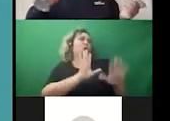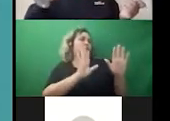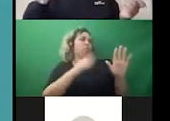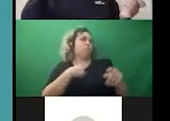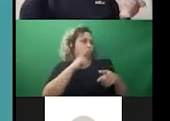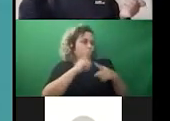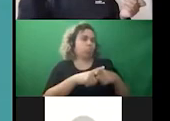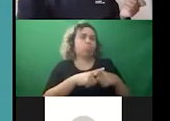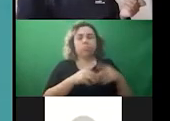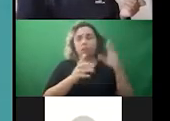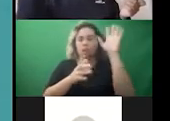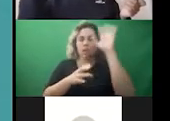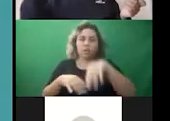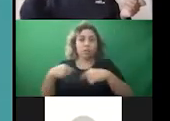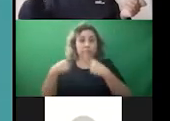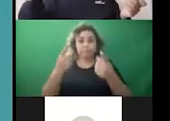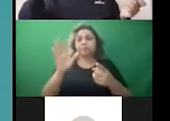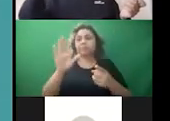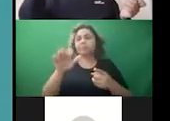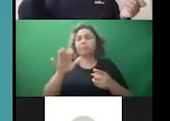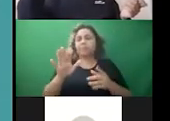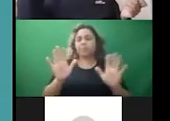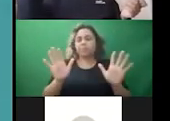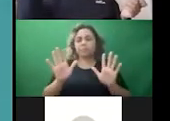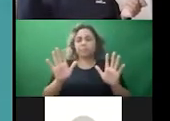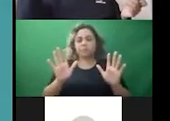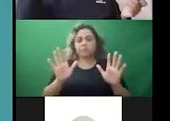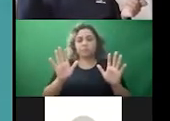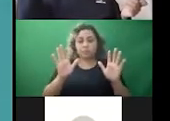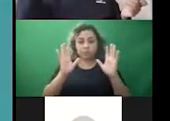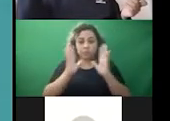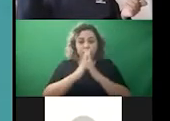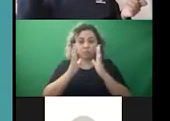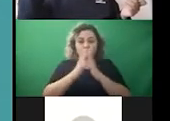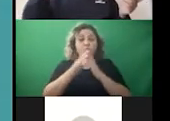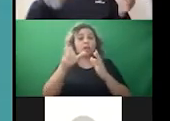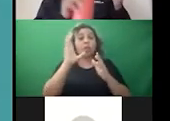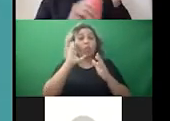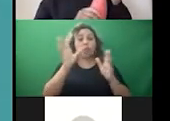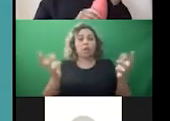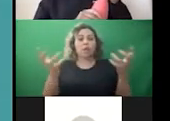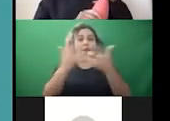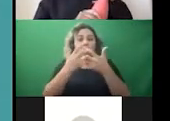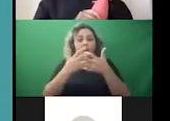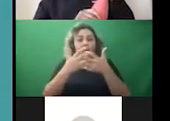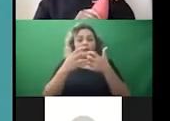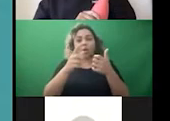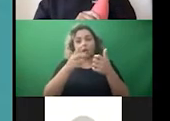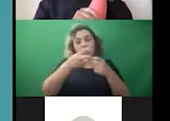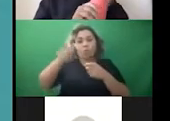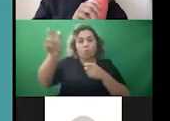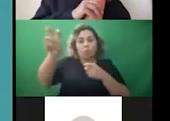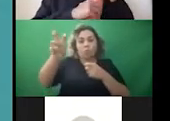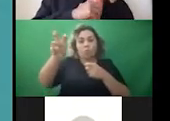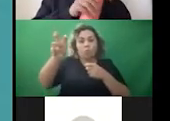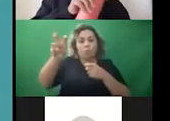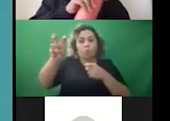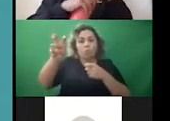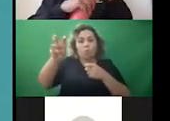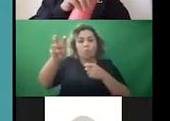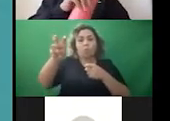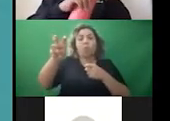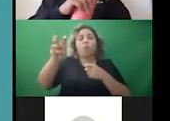I think I was muted the whole time. I'm sorry. Okay. So you're going to be magically whisked away. And then if you